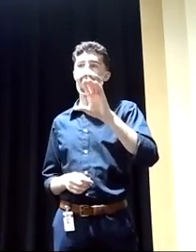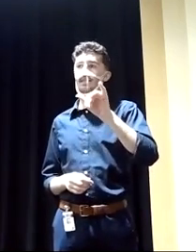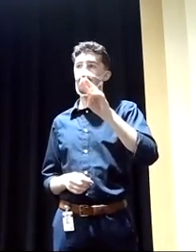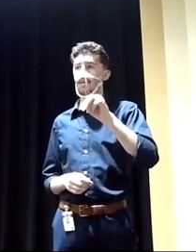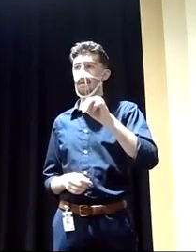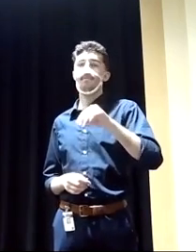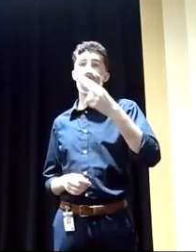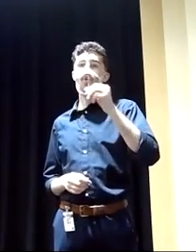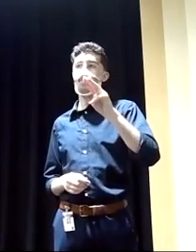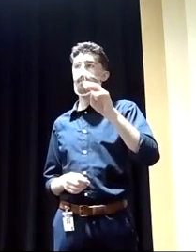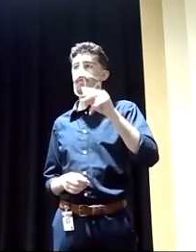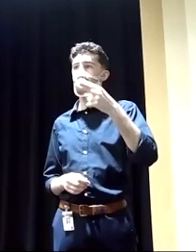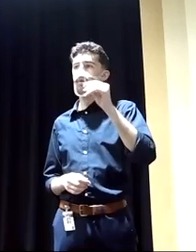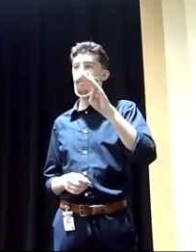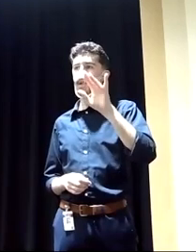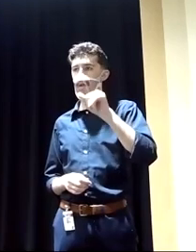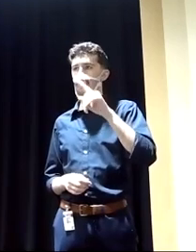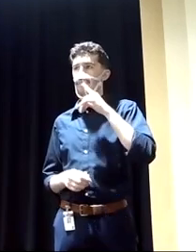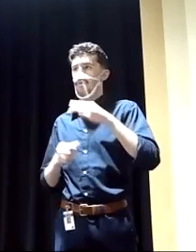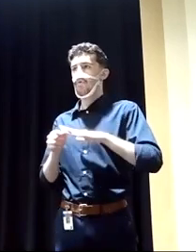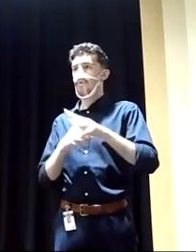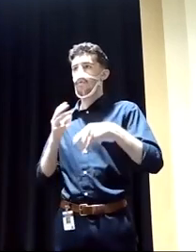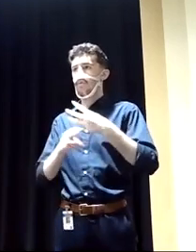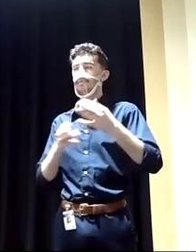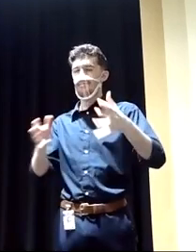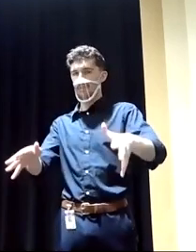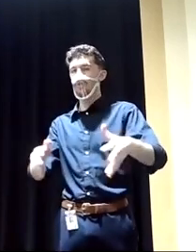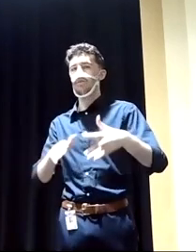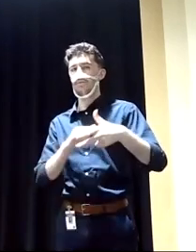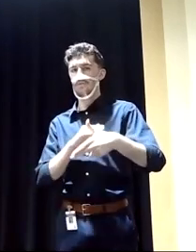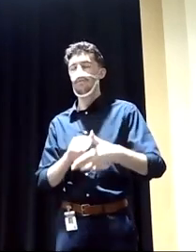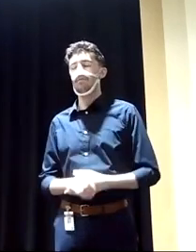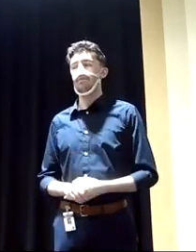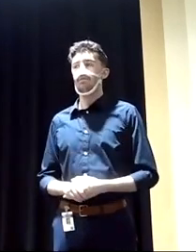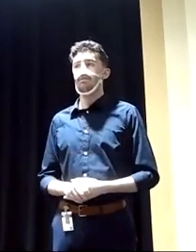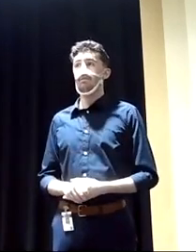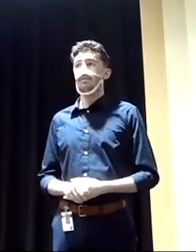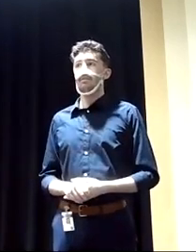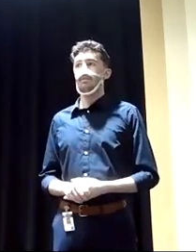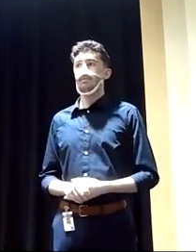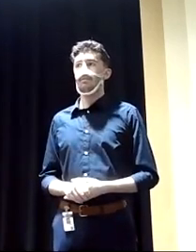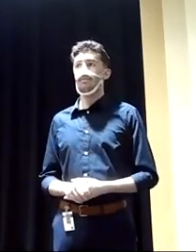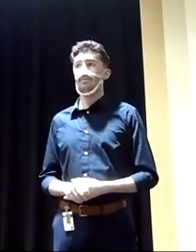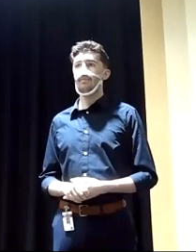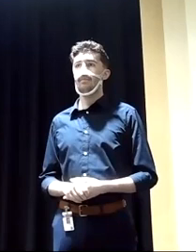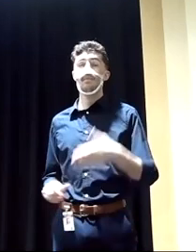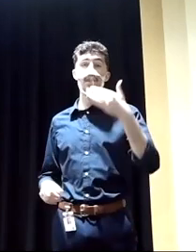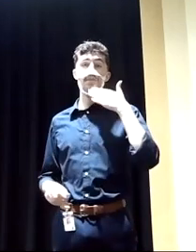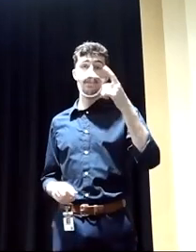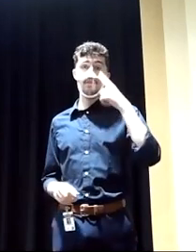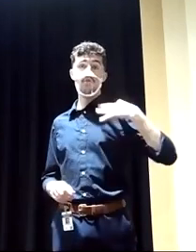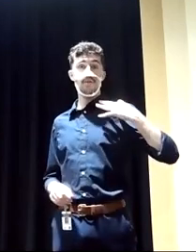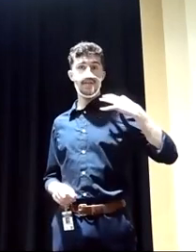homophobia throughout the world. I'm not afraid to stand up and fight for you. Thank you. Thank you to our candidates,